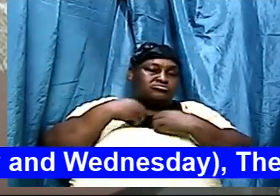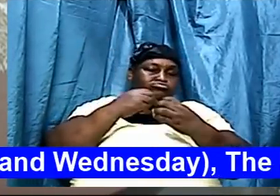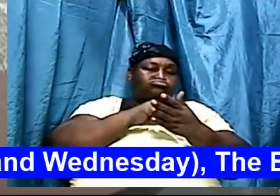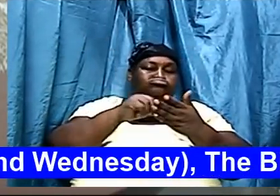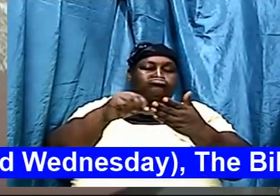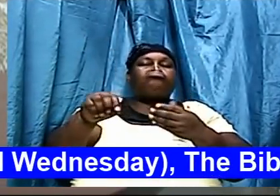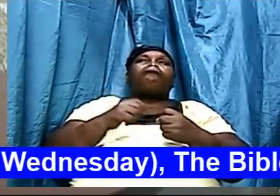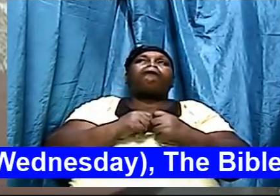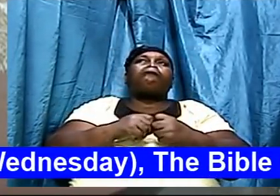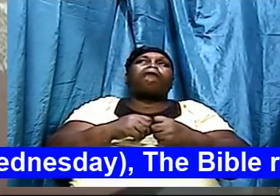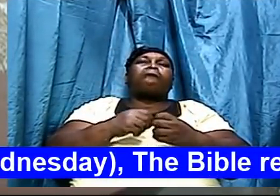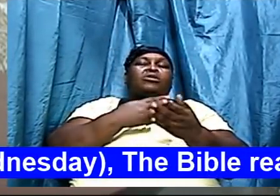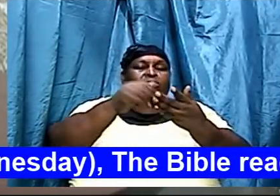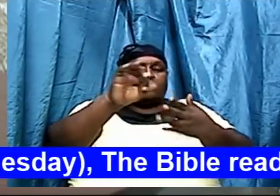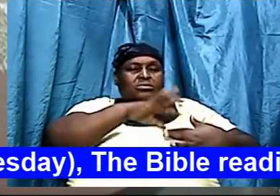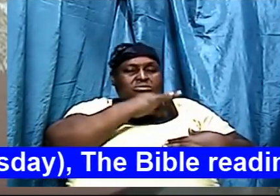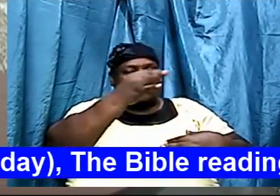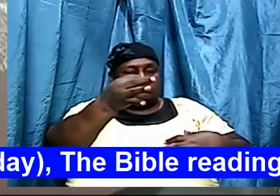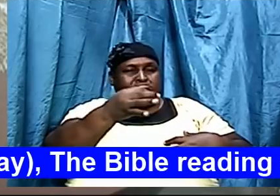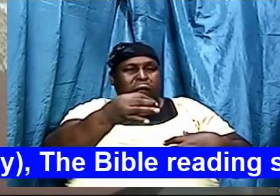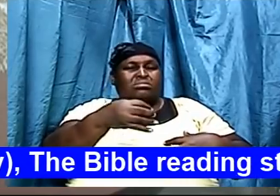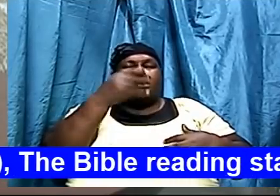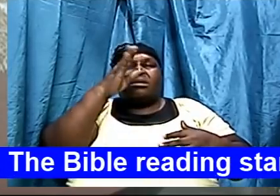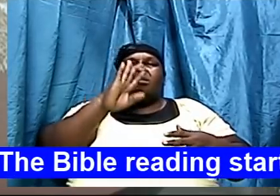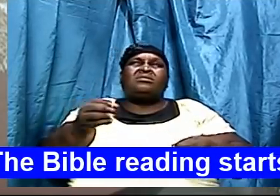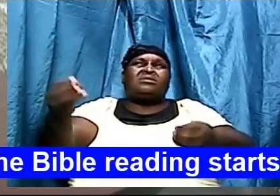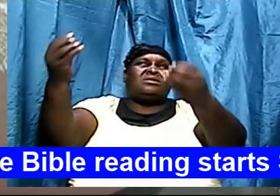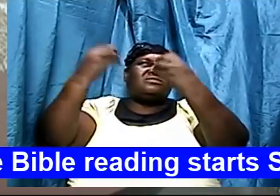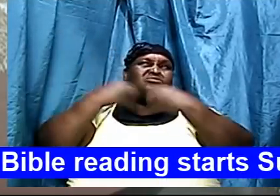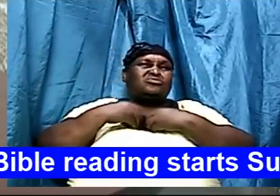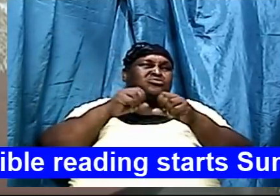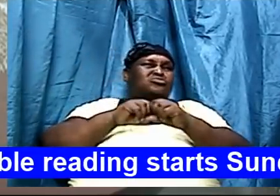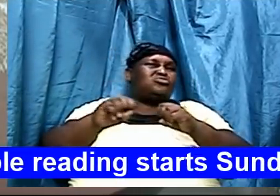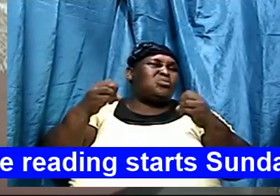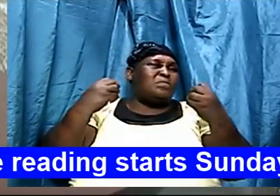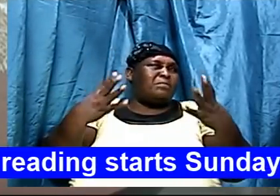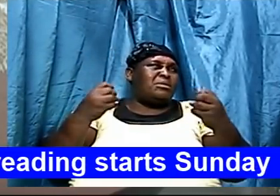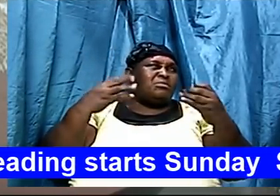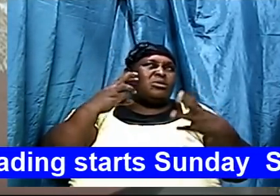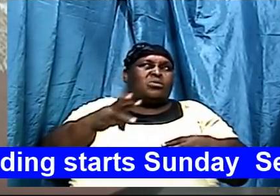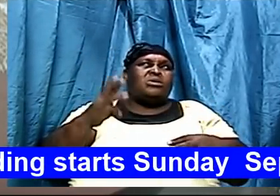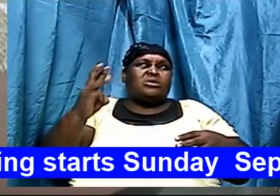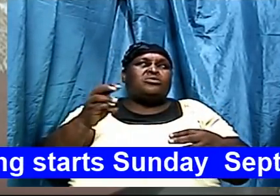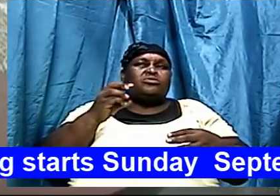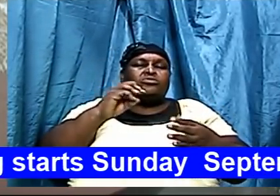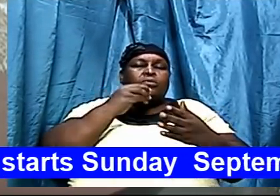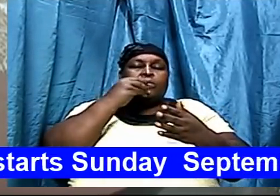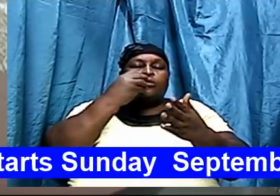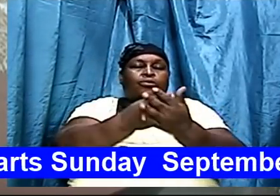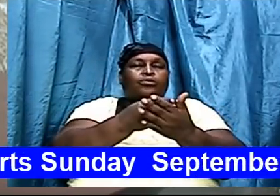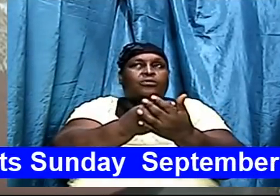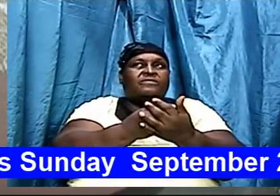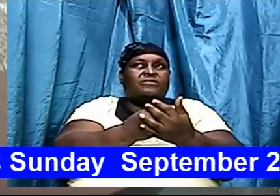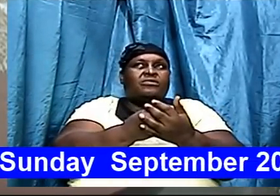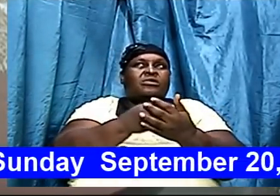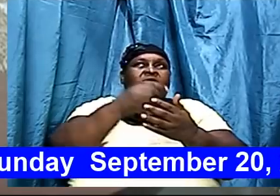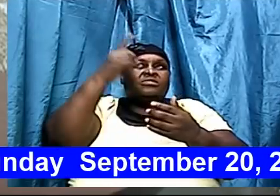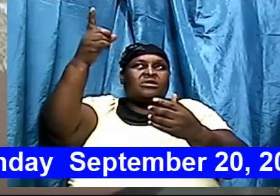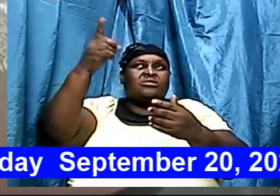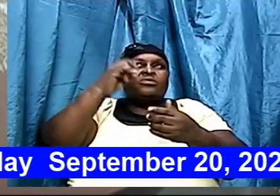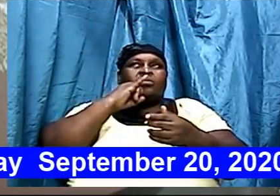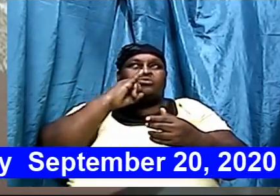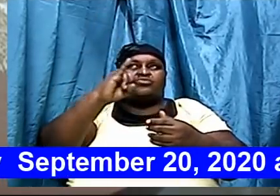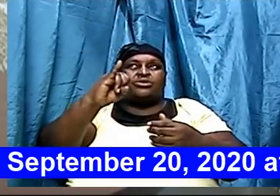you have given to us the Holy Ghost and God you have given to us so many witnesses to prove that you exist